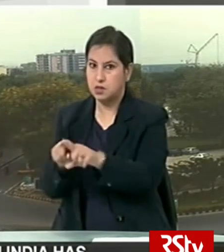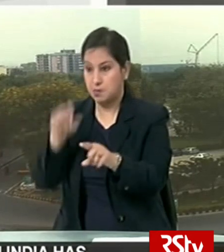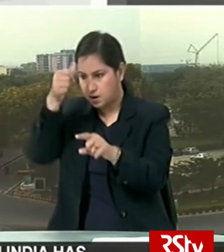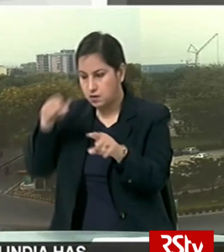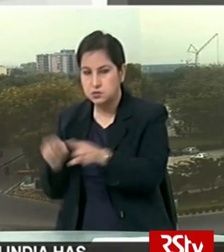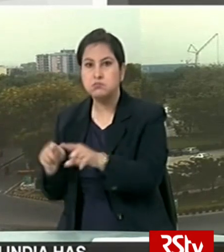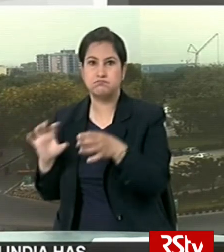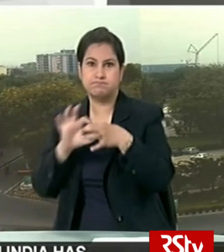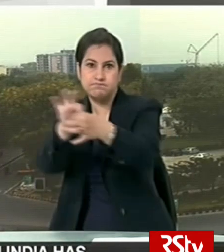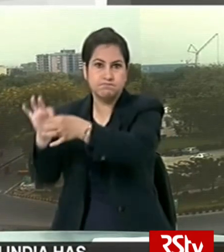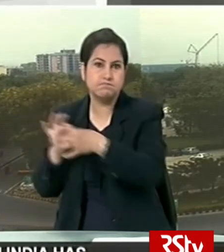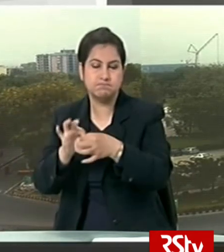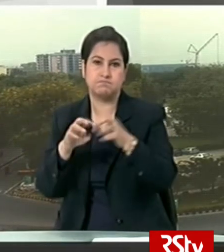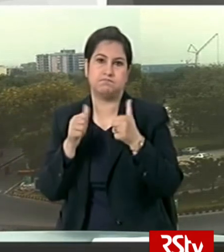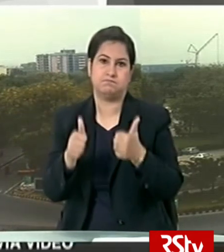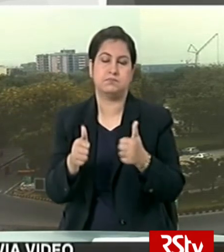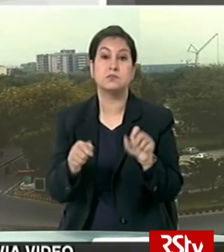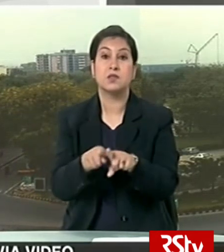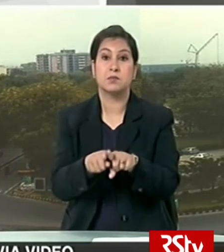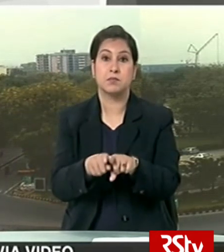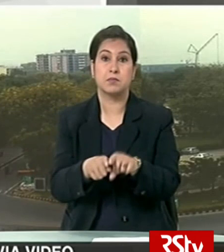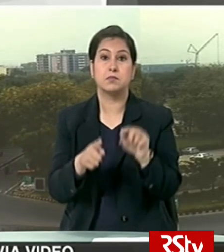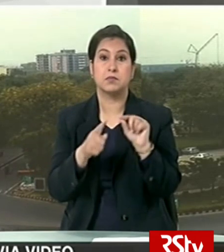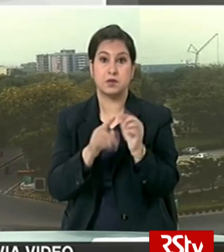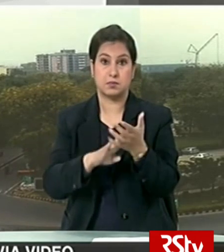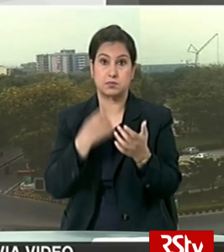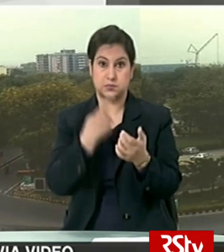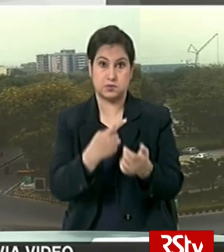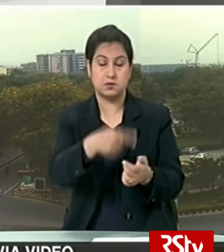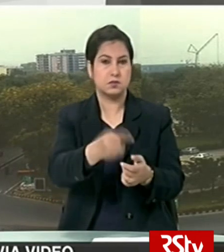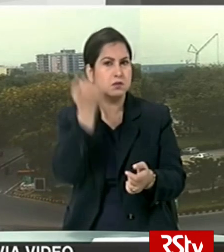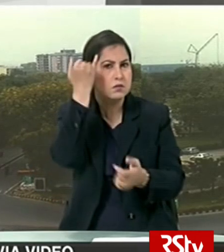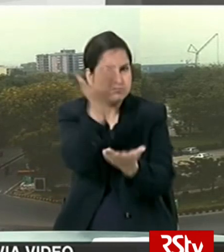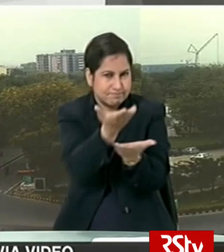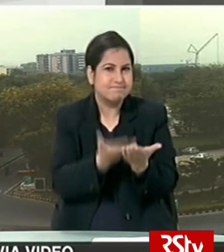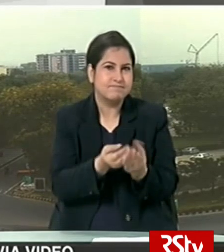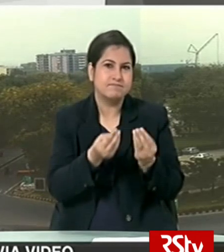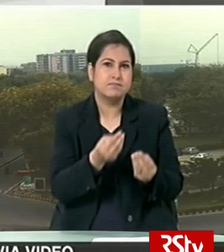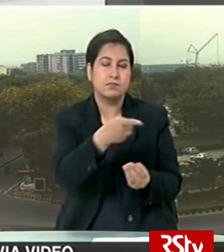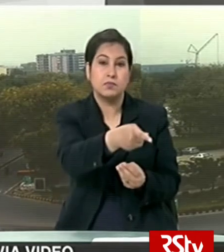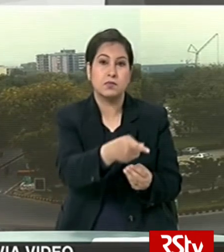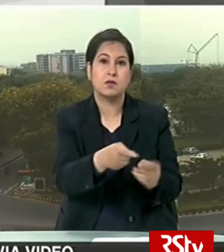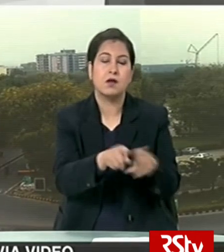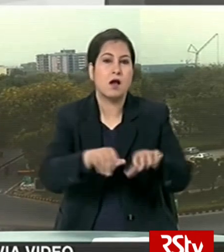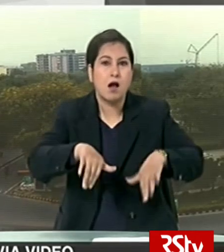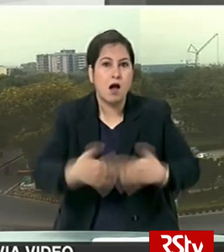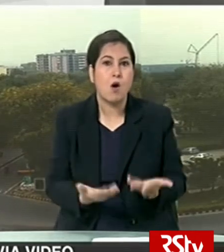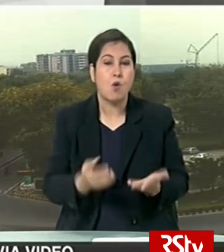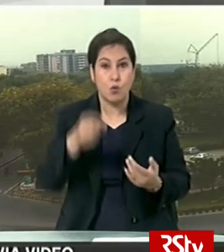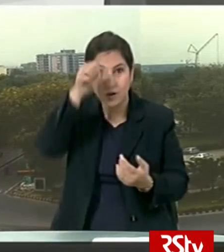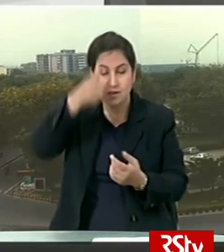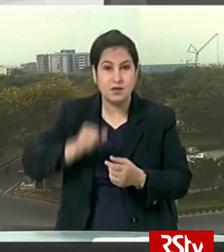for coordinating global response to COVID-19 PM Modi sought suggestions from Mr. Gates on how